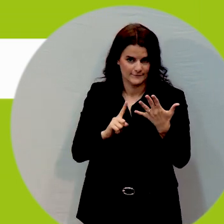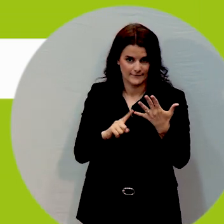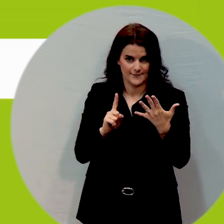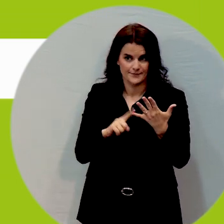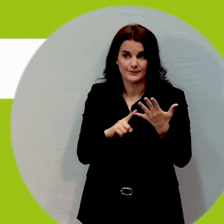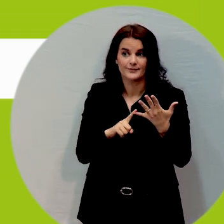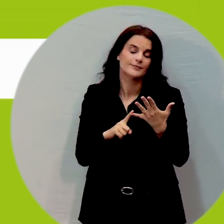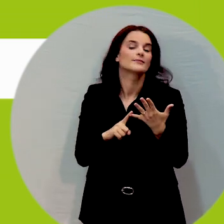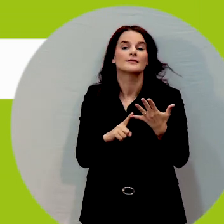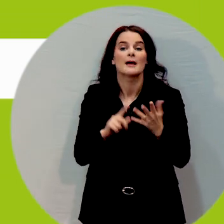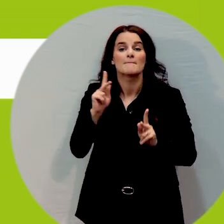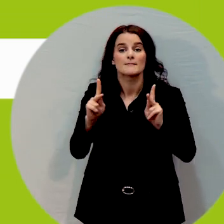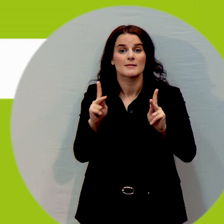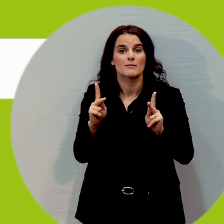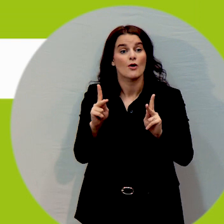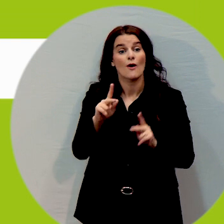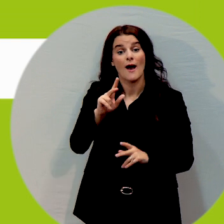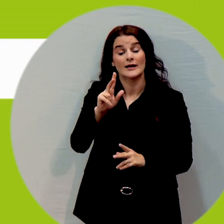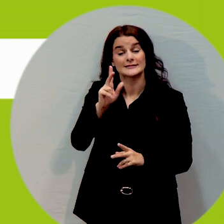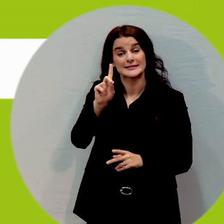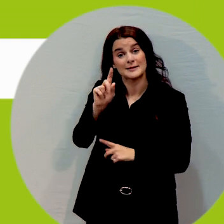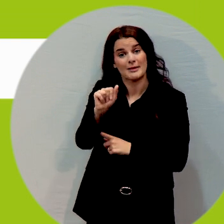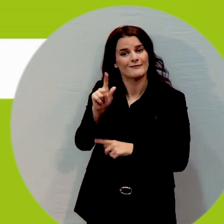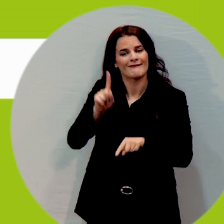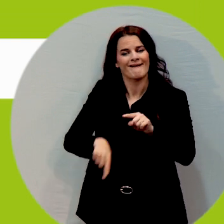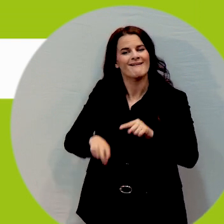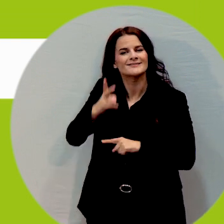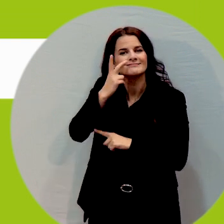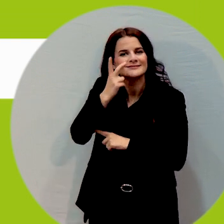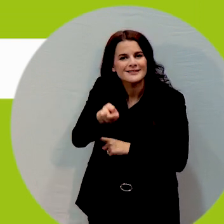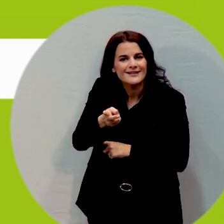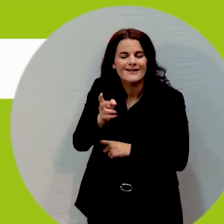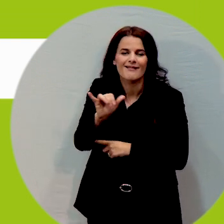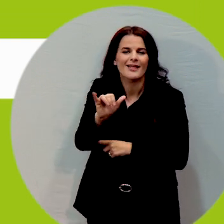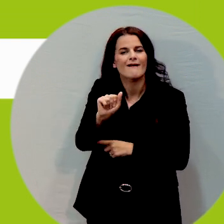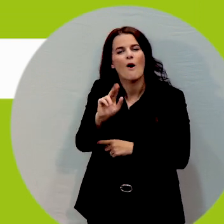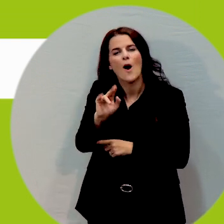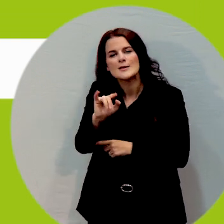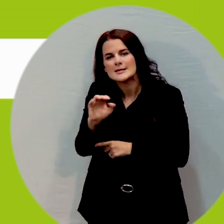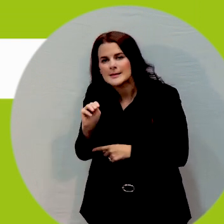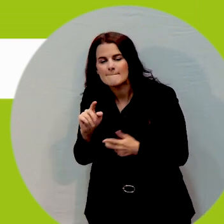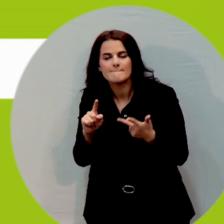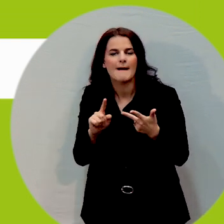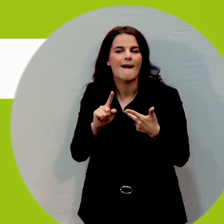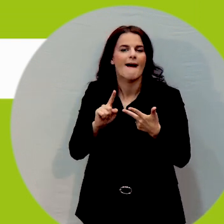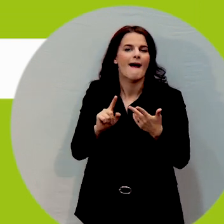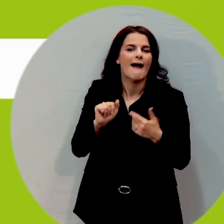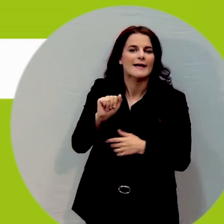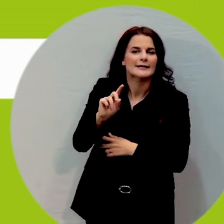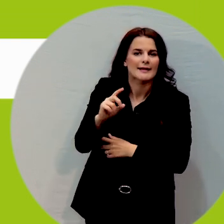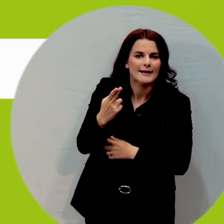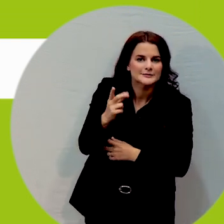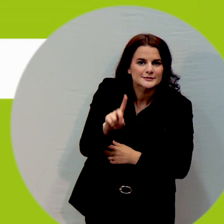people who have invisible disabilities such as autism, ADHD, sensory processing